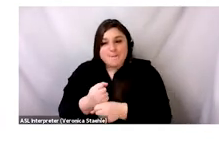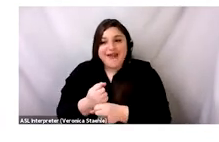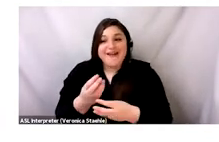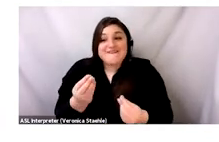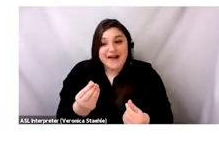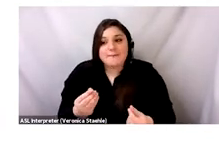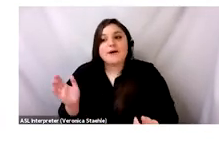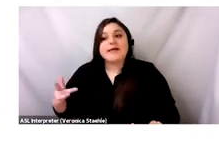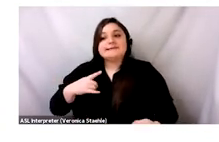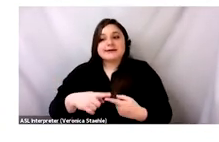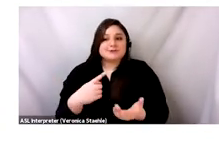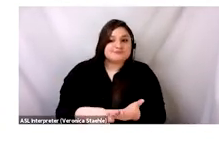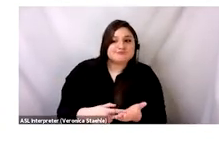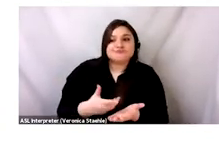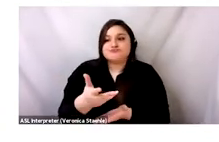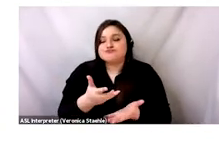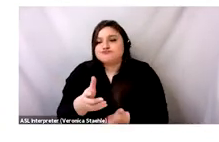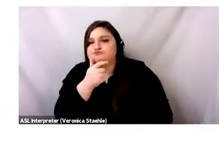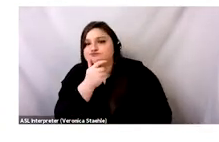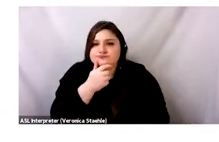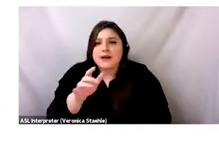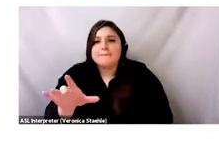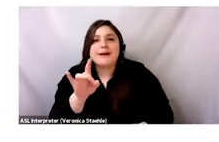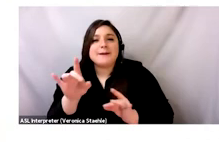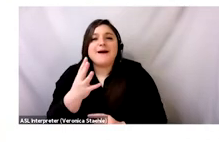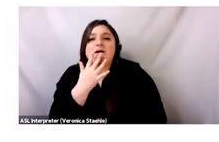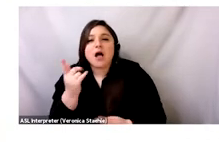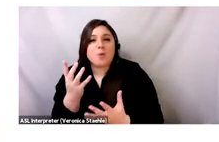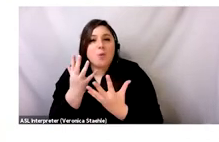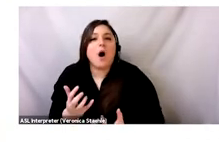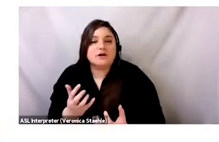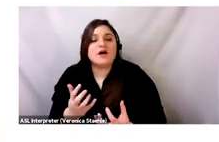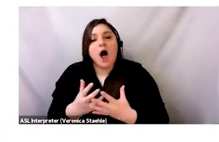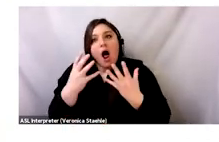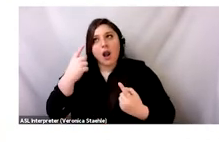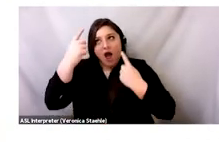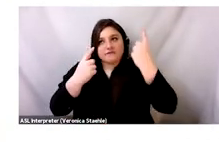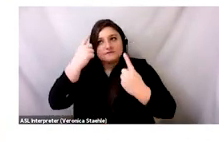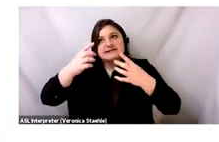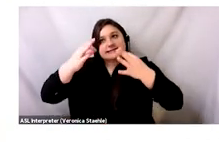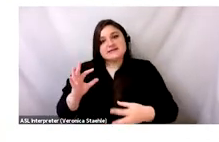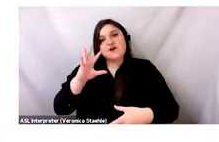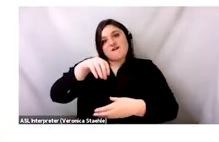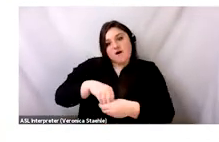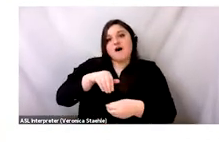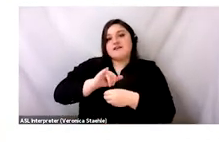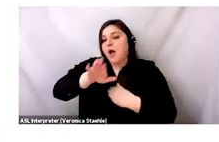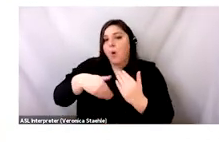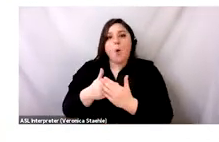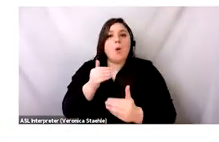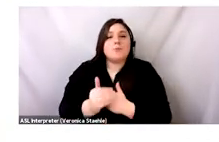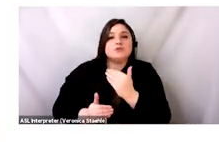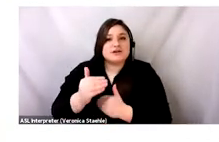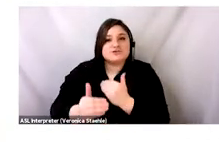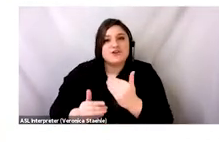or the weaver or whoever it is that's making the product for them. Yeah, absolutely. interact. They choose the colors they want. So right from the beginning, whoever is